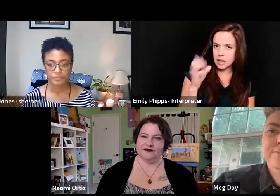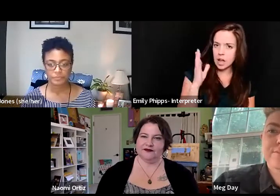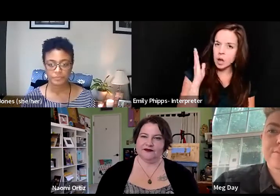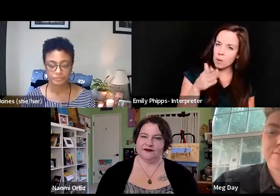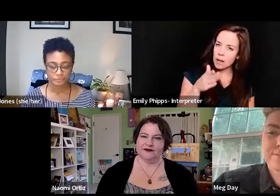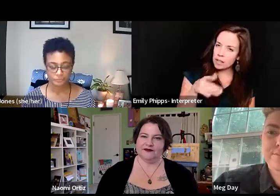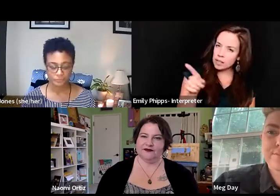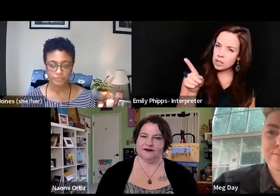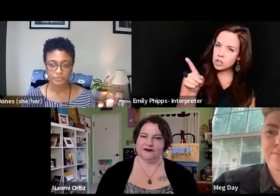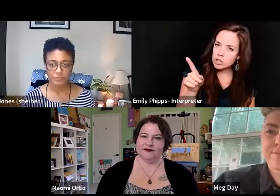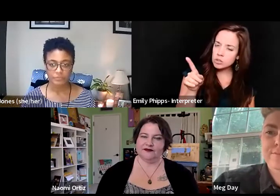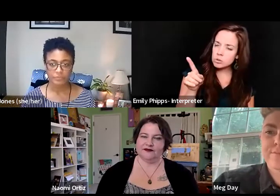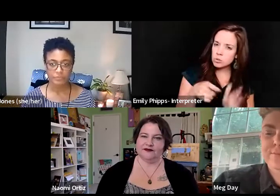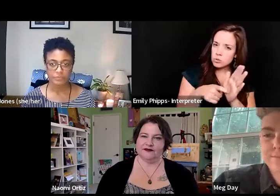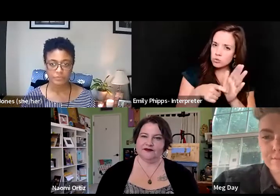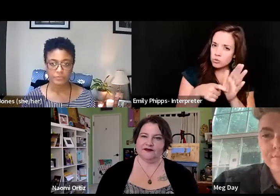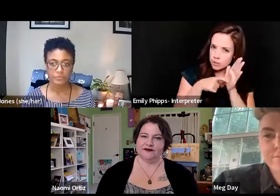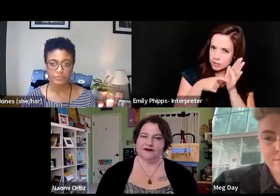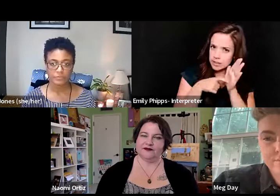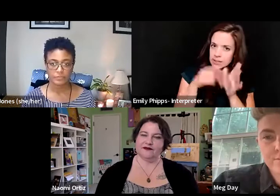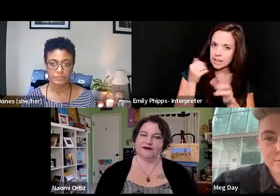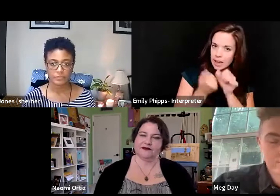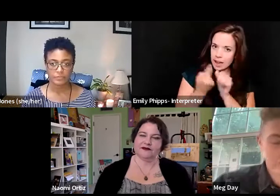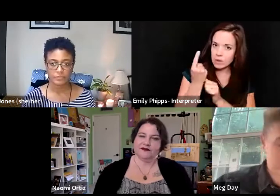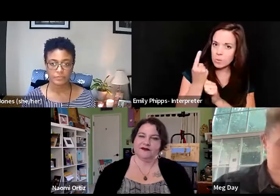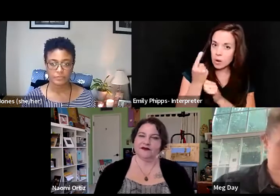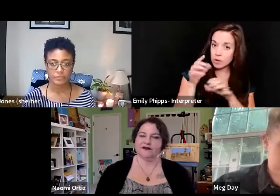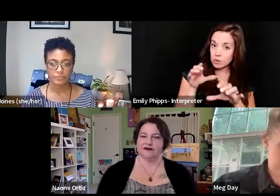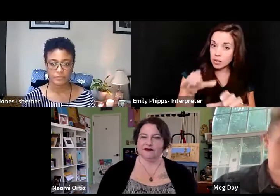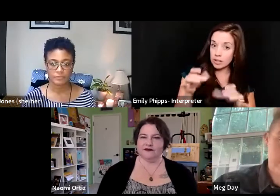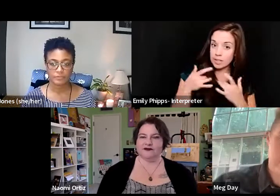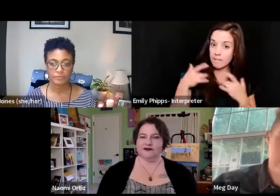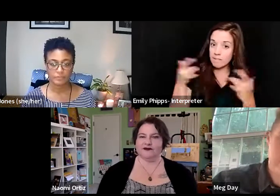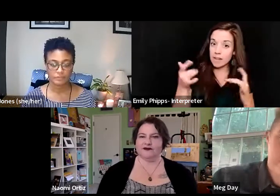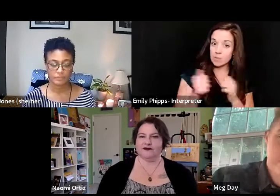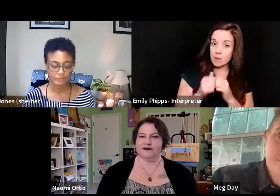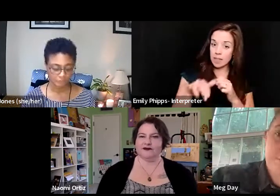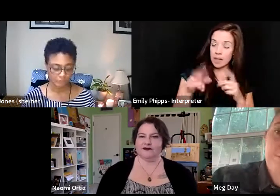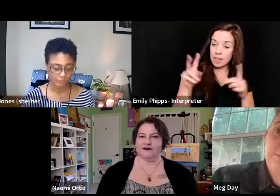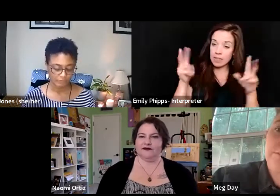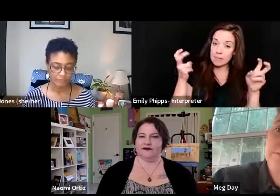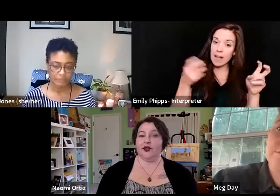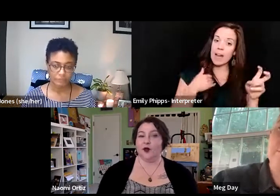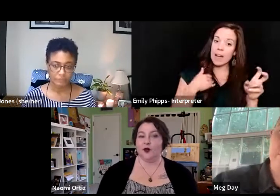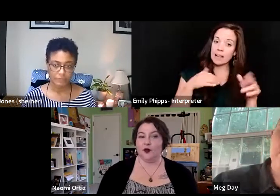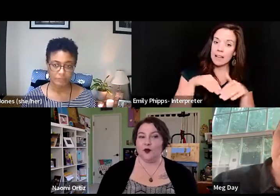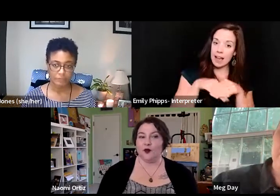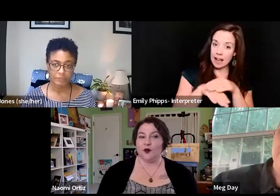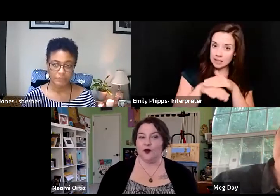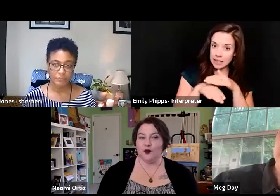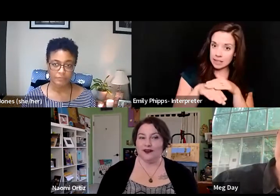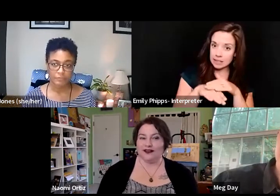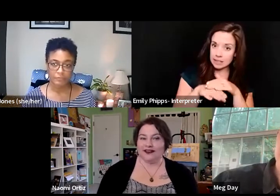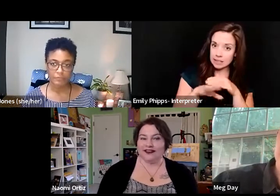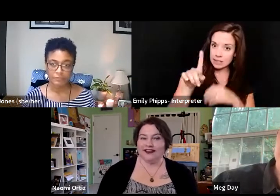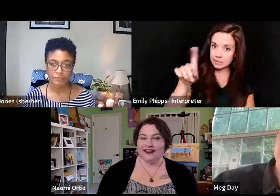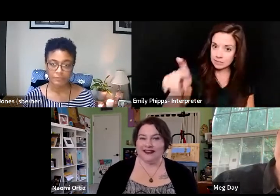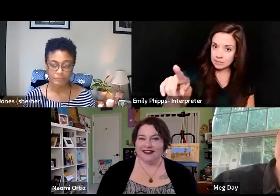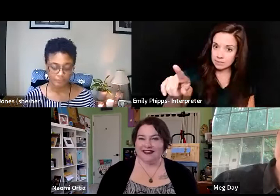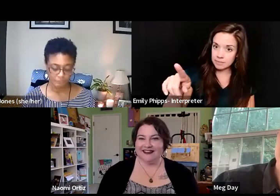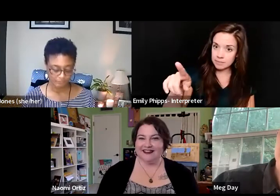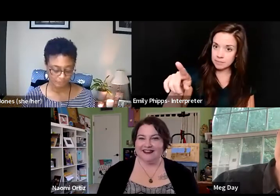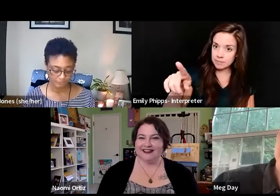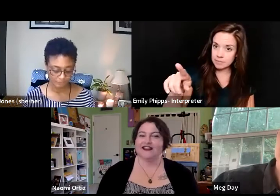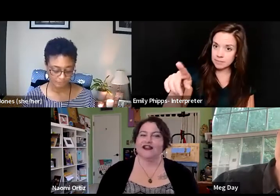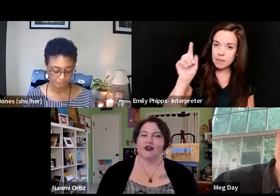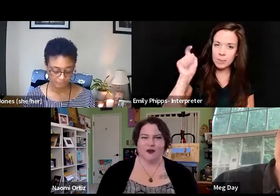insist that everybody who does an event with this theme has access? And they, and we had to have